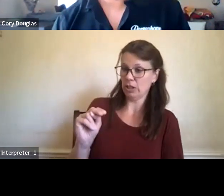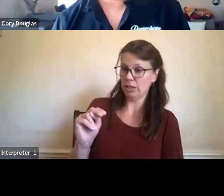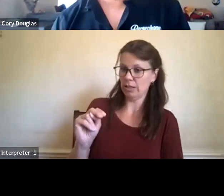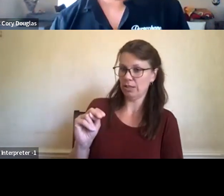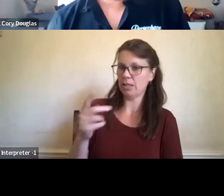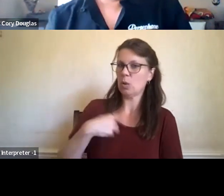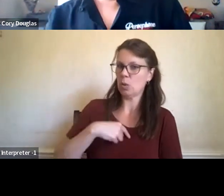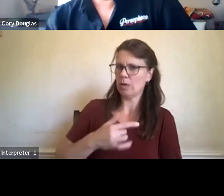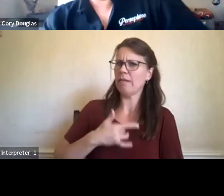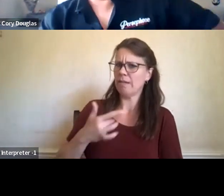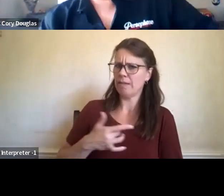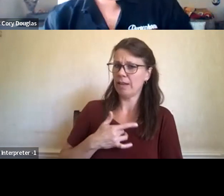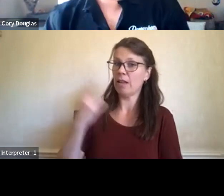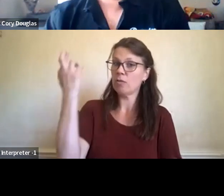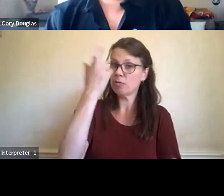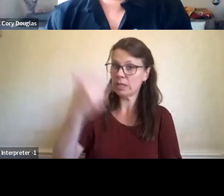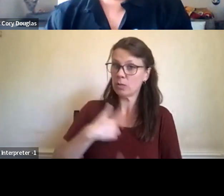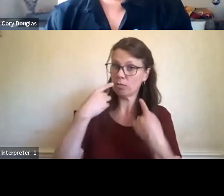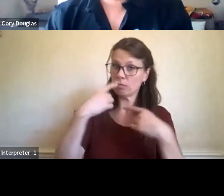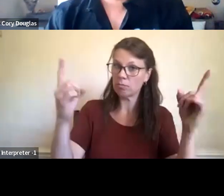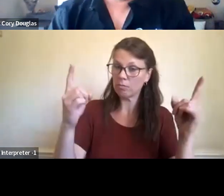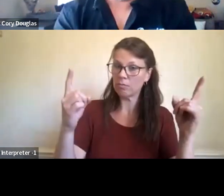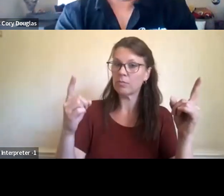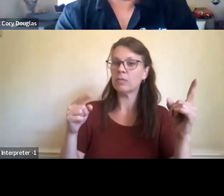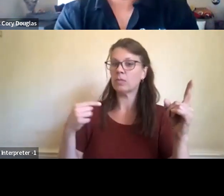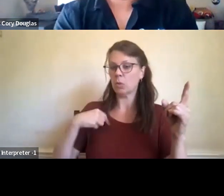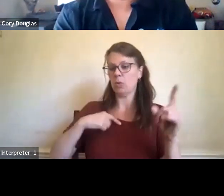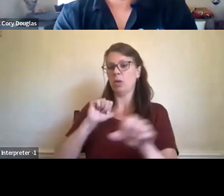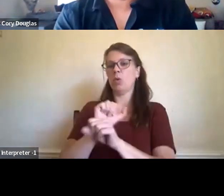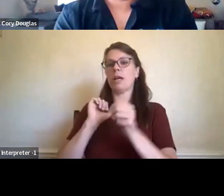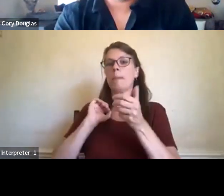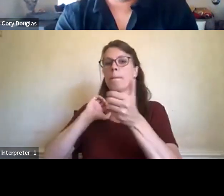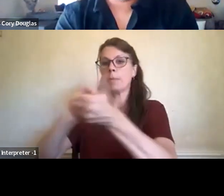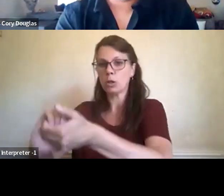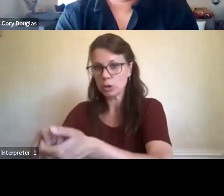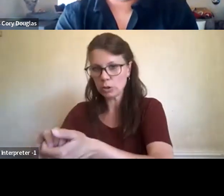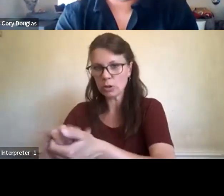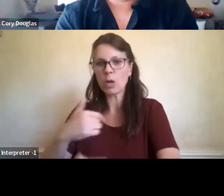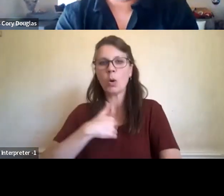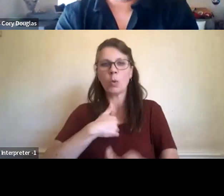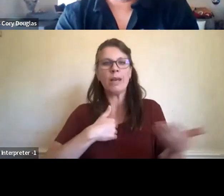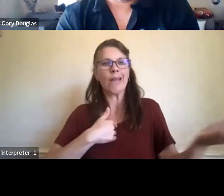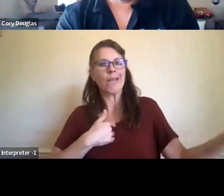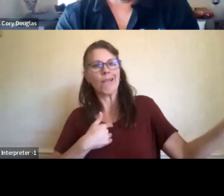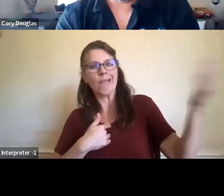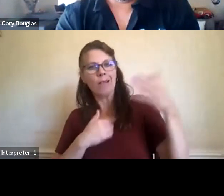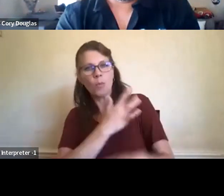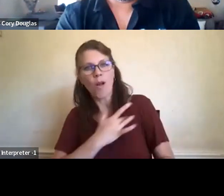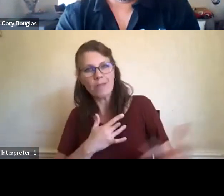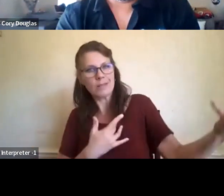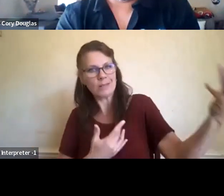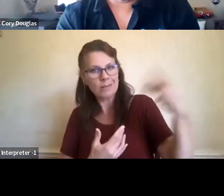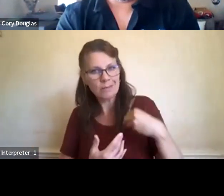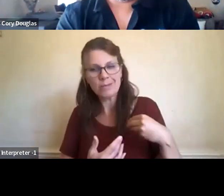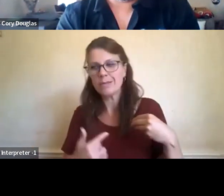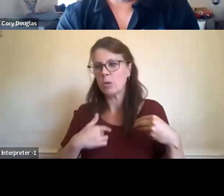successful is that we, they are in partnership with our communities. We bring in the province, we bring in the feds, and we're even bringing in